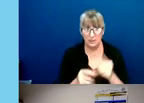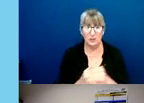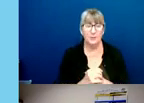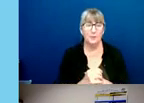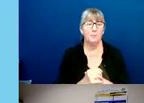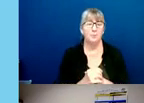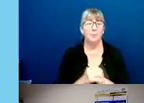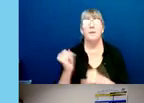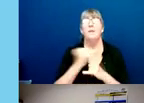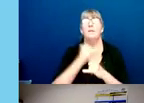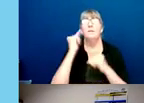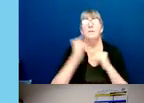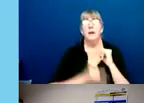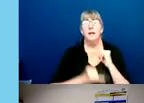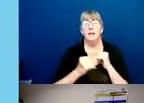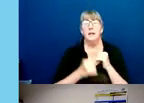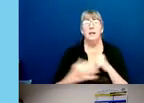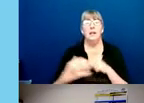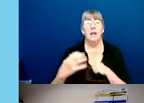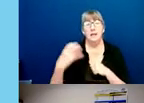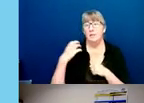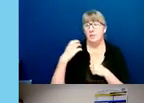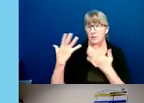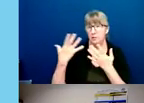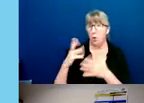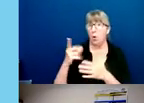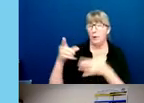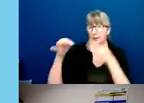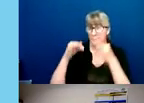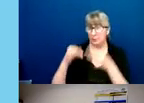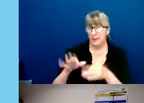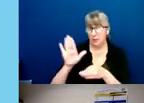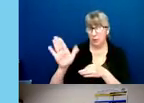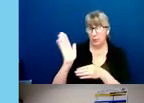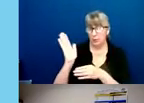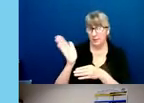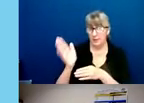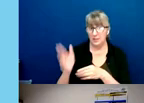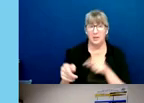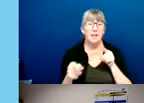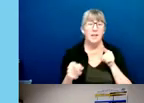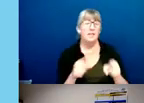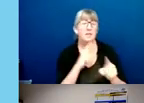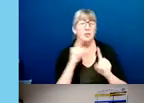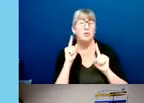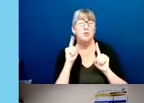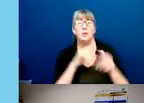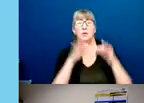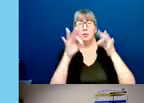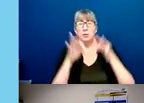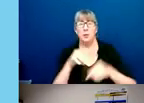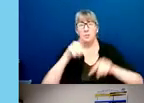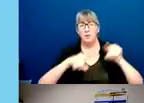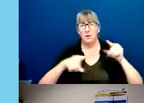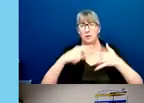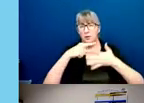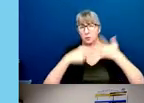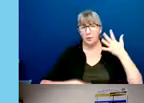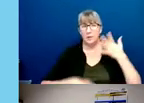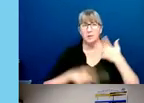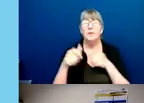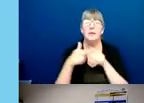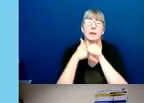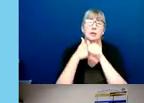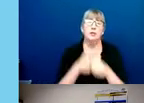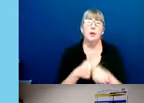Finally, as the Chief had mentioned in her presentation, this directive describes the various ways the complainant is able to track the status of their